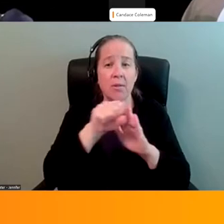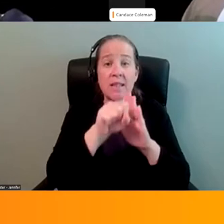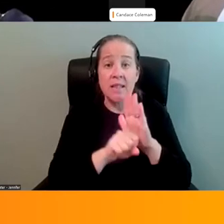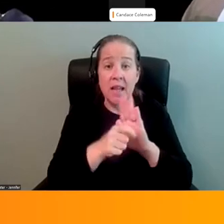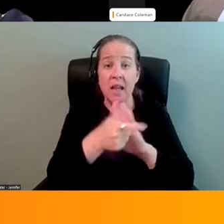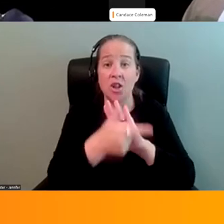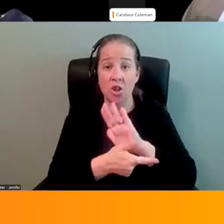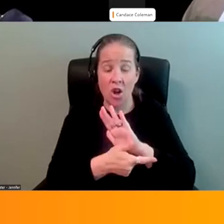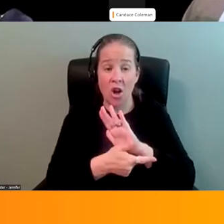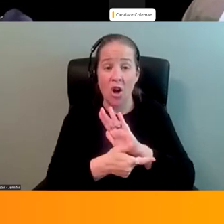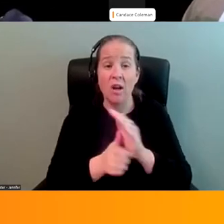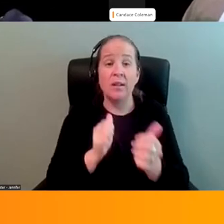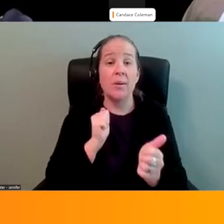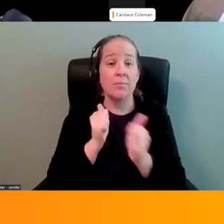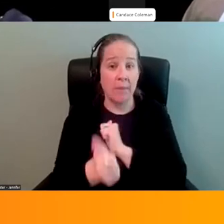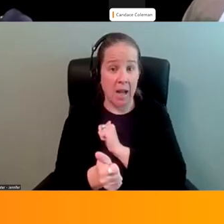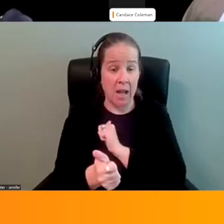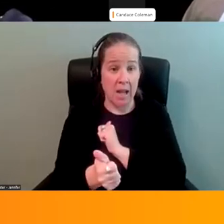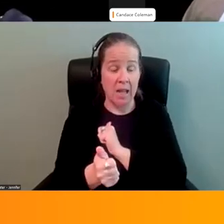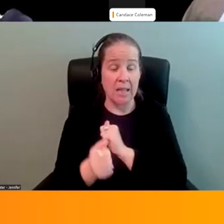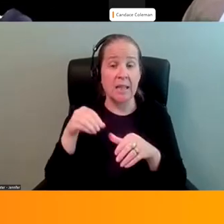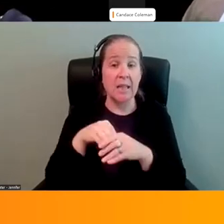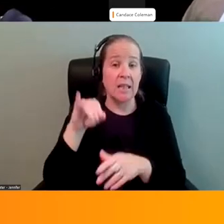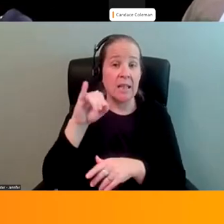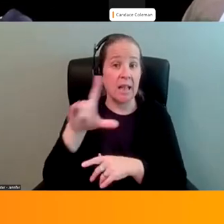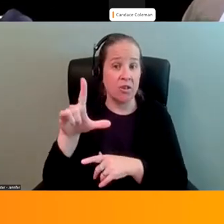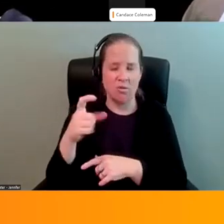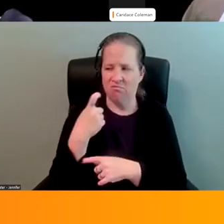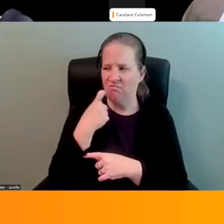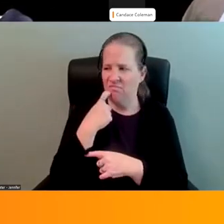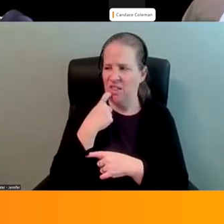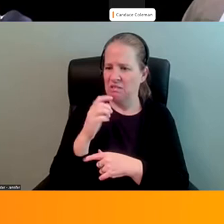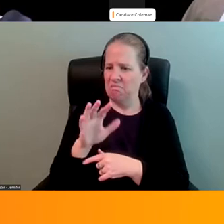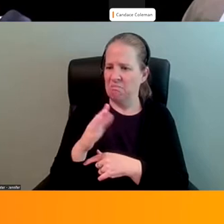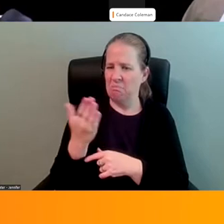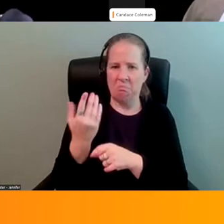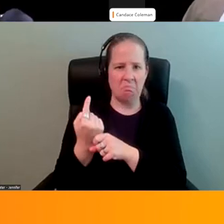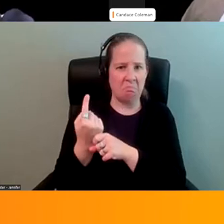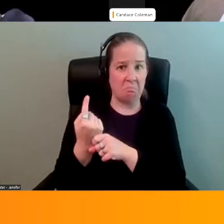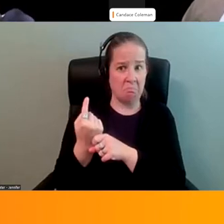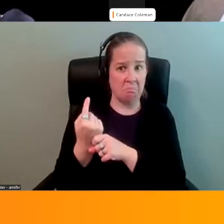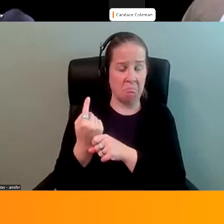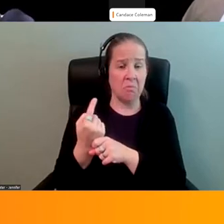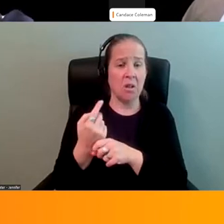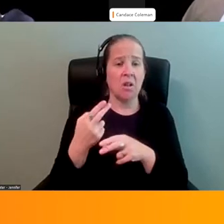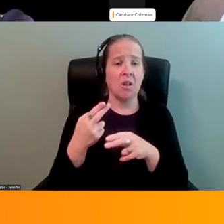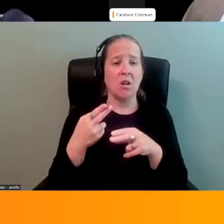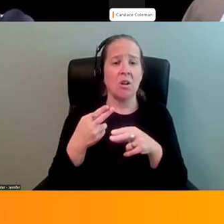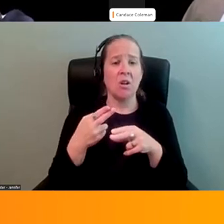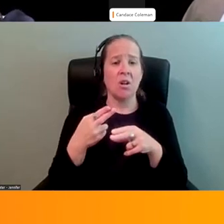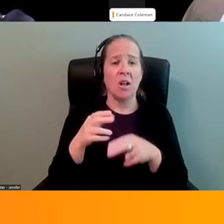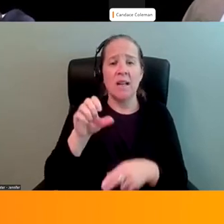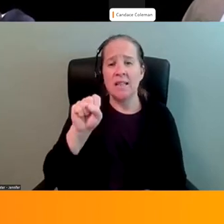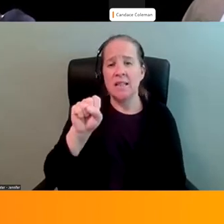that was passed in Illinois very recently, I think a year ago. The short term is called